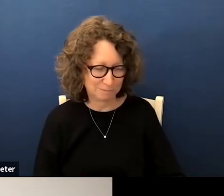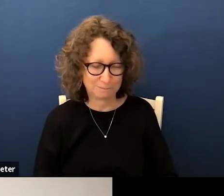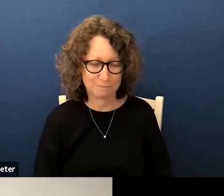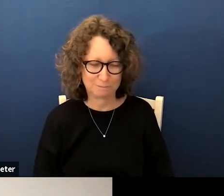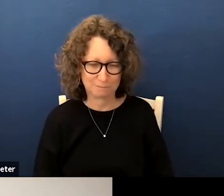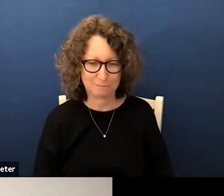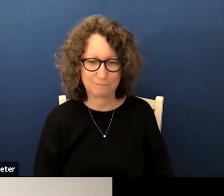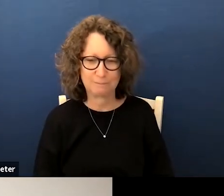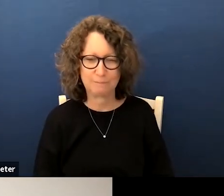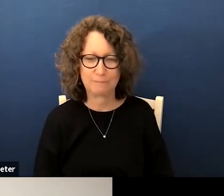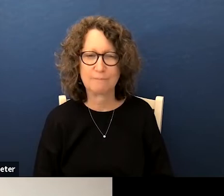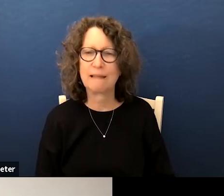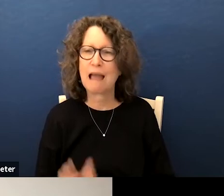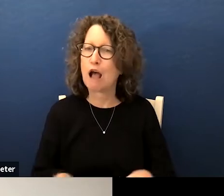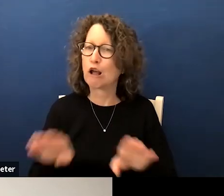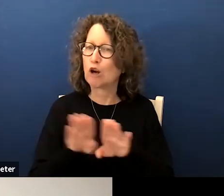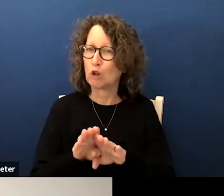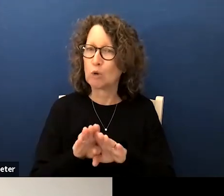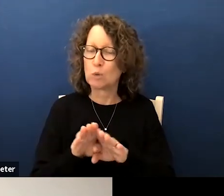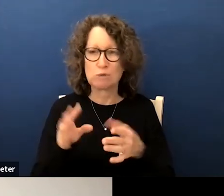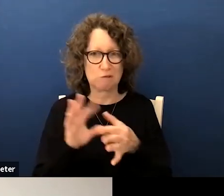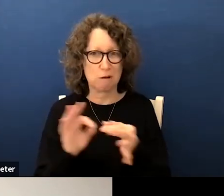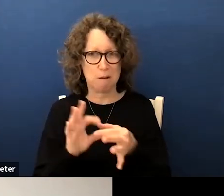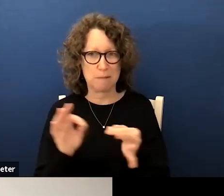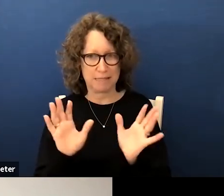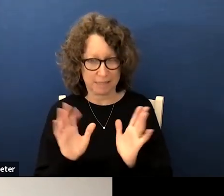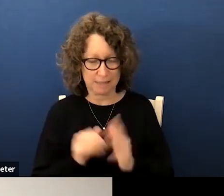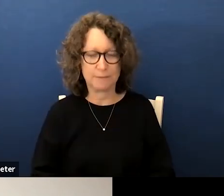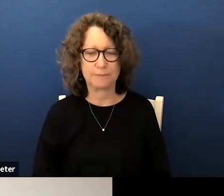i said before that concludes public comment on this item